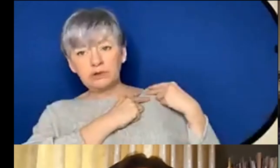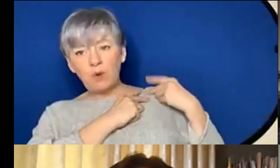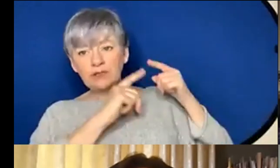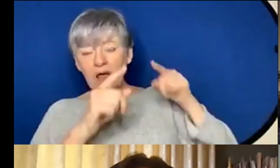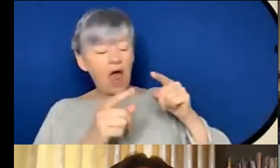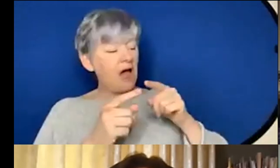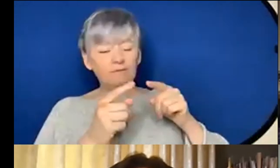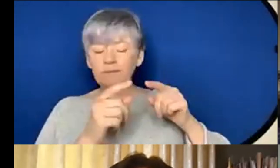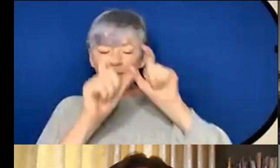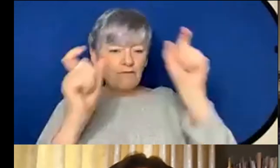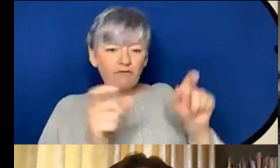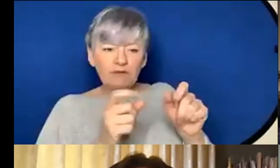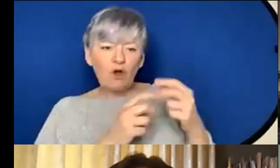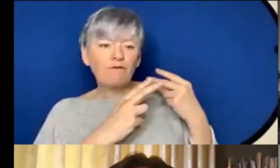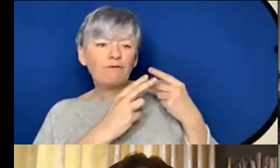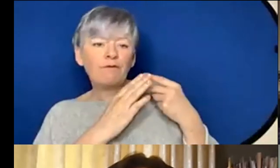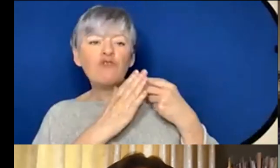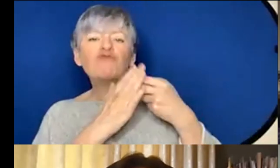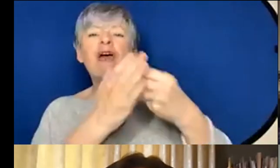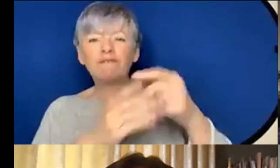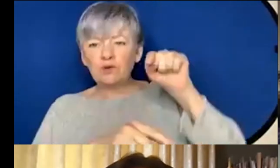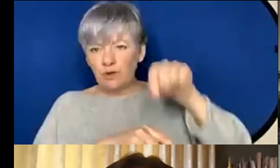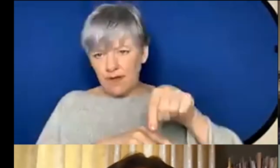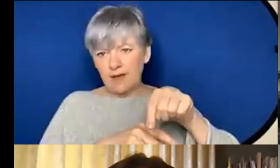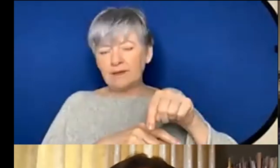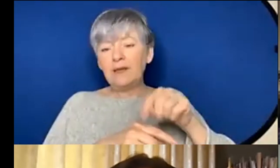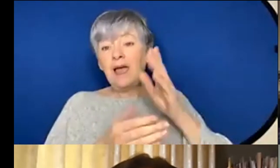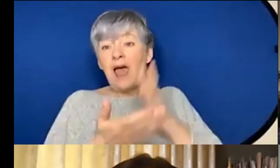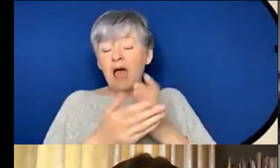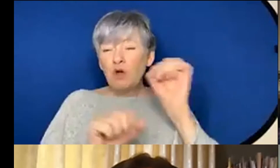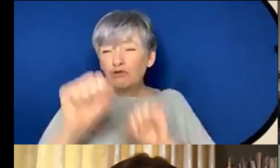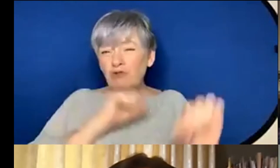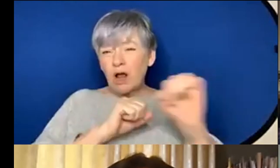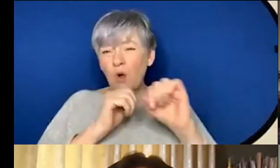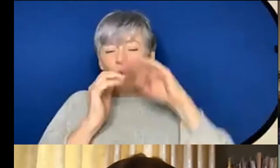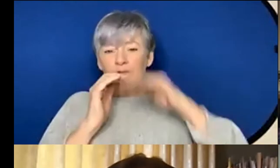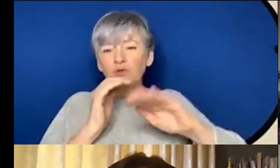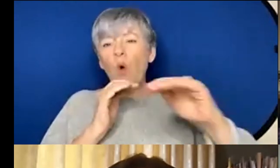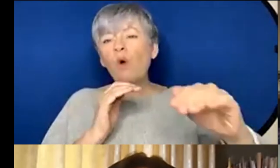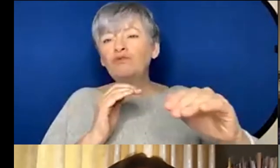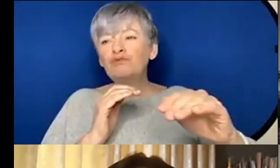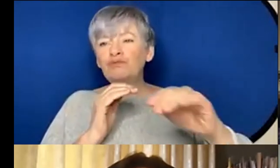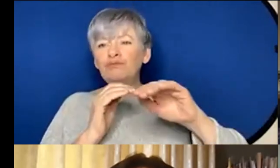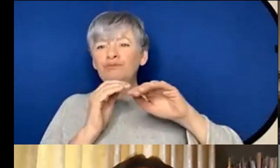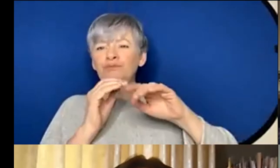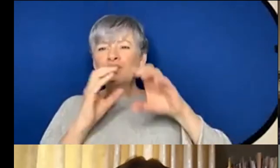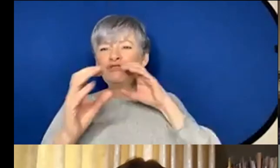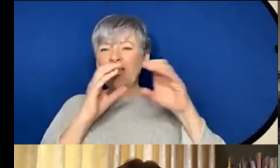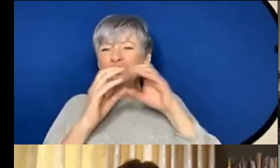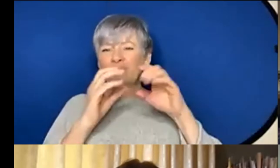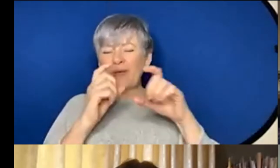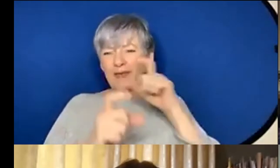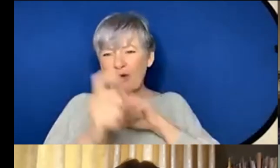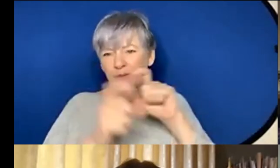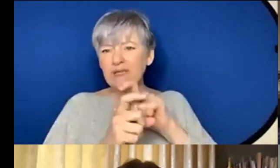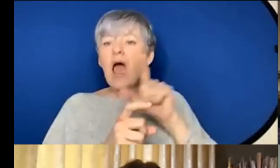at all how to do that um also really I struggle with tone changes in conversation so often I'll send a really